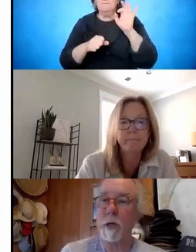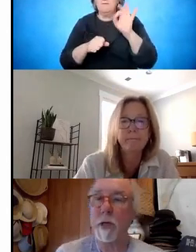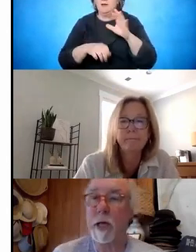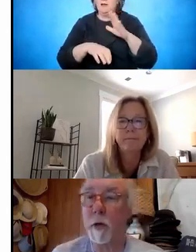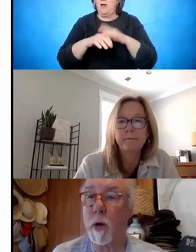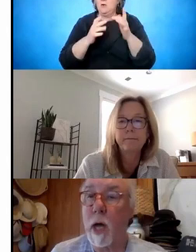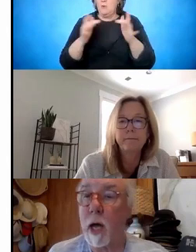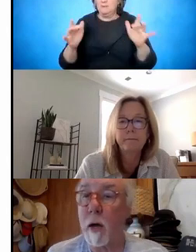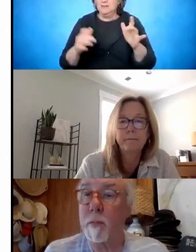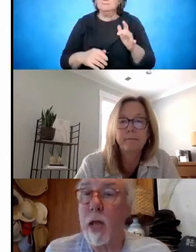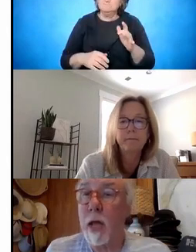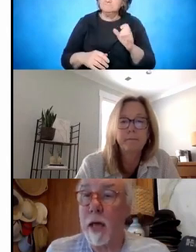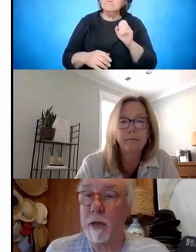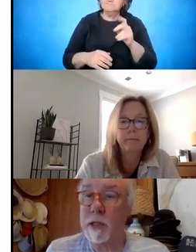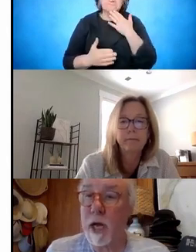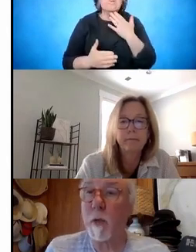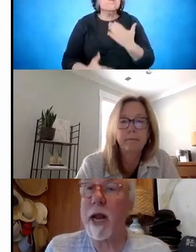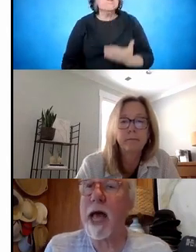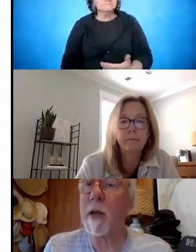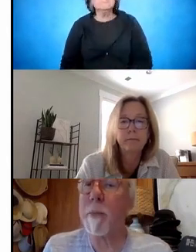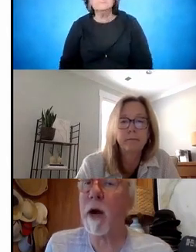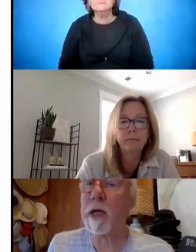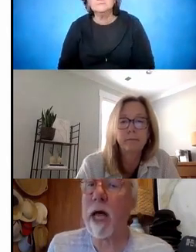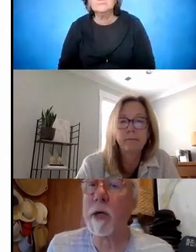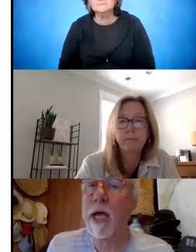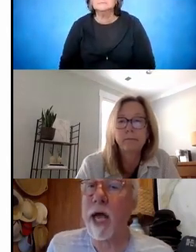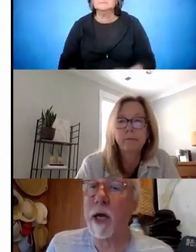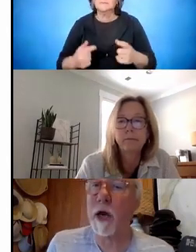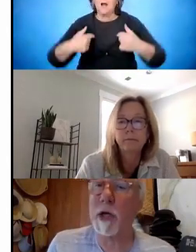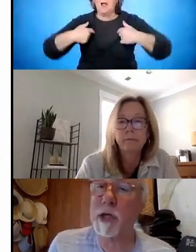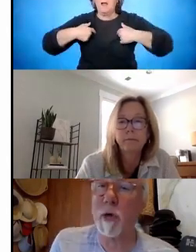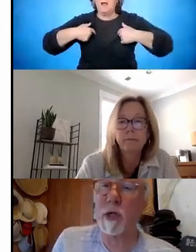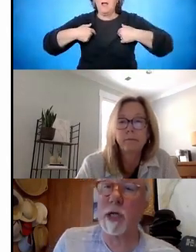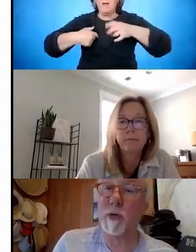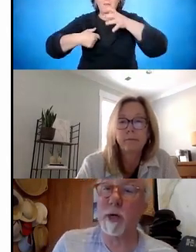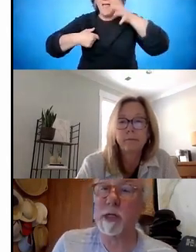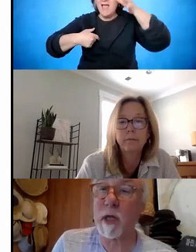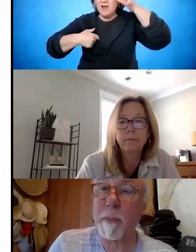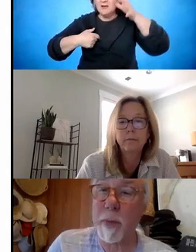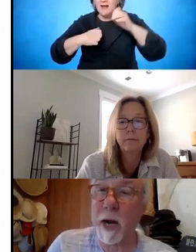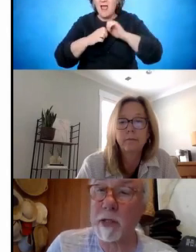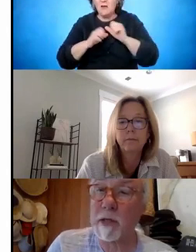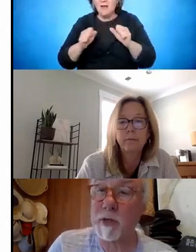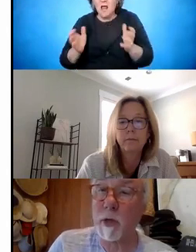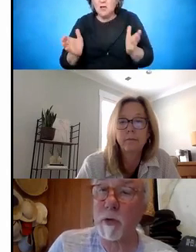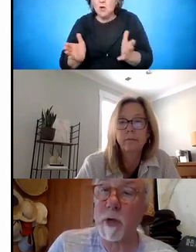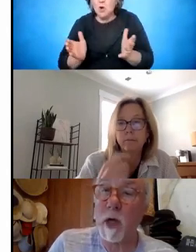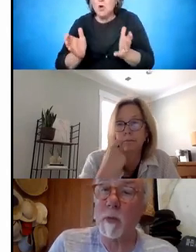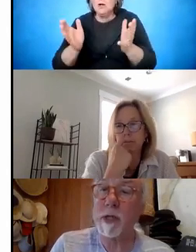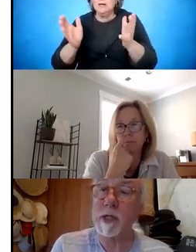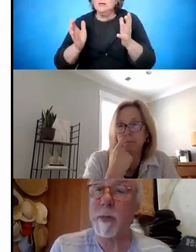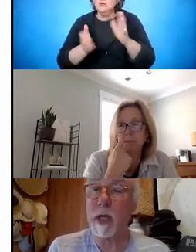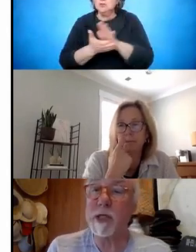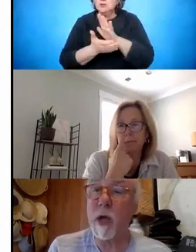Good. Thank you. This is another one. As a parent, how can I encourage school districts to let parents of children